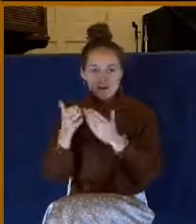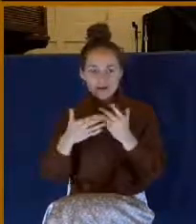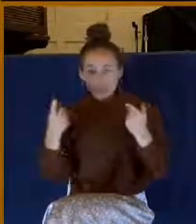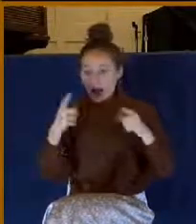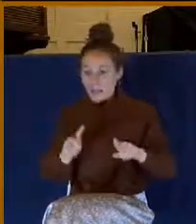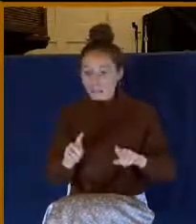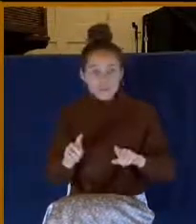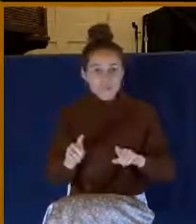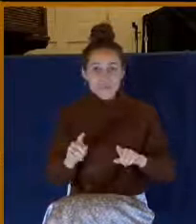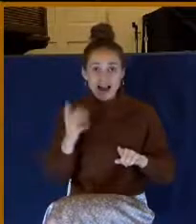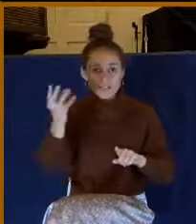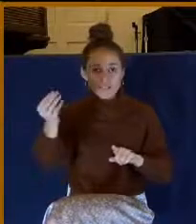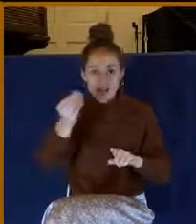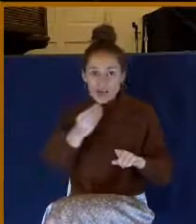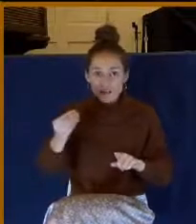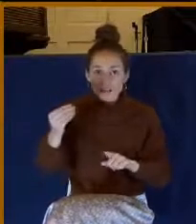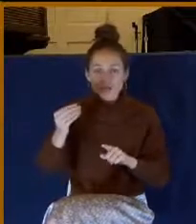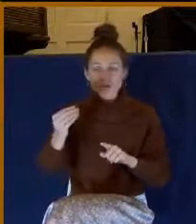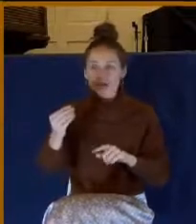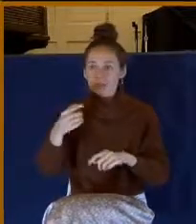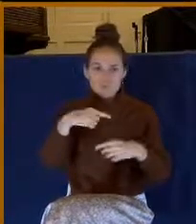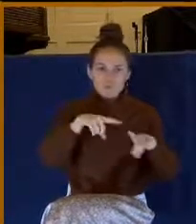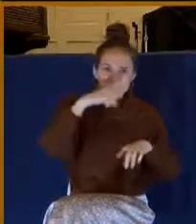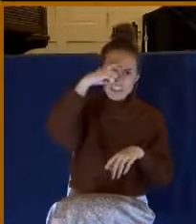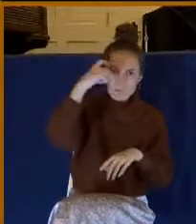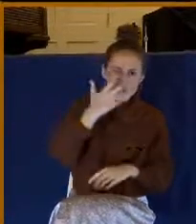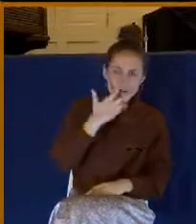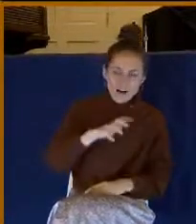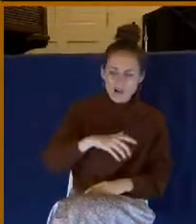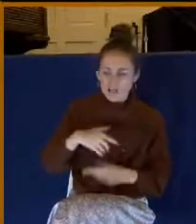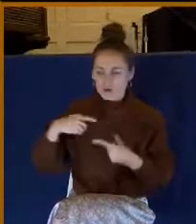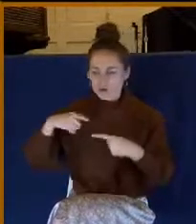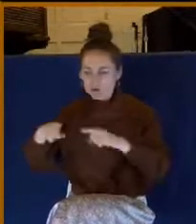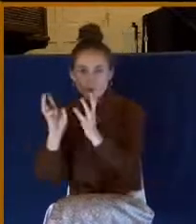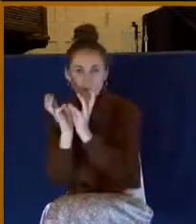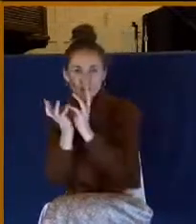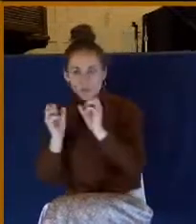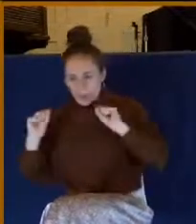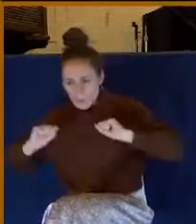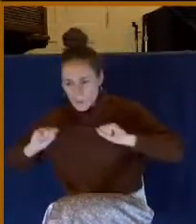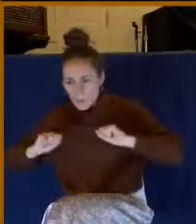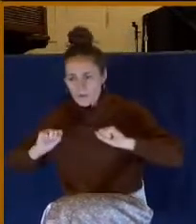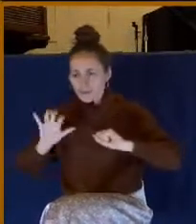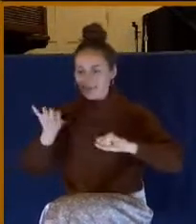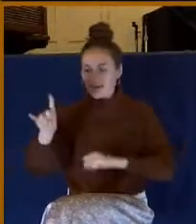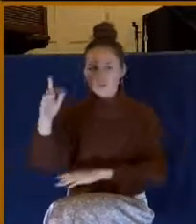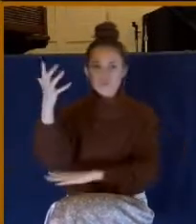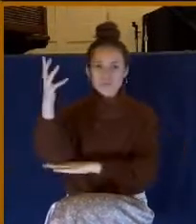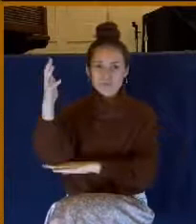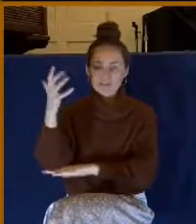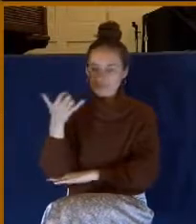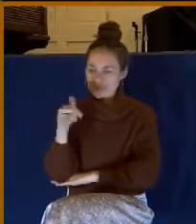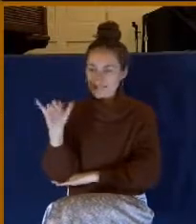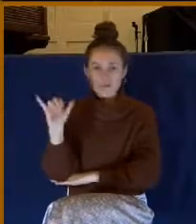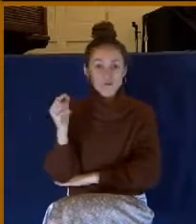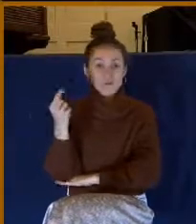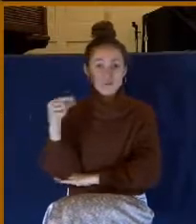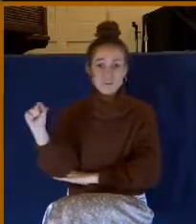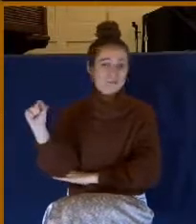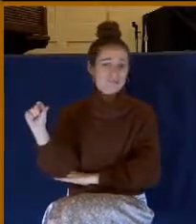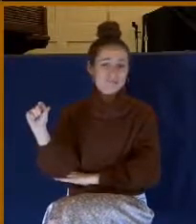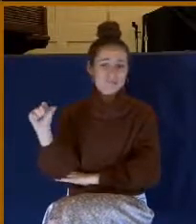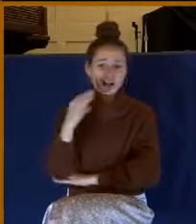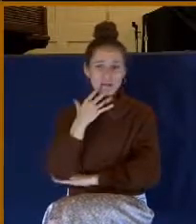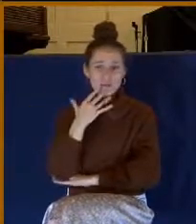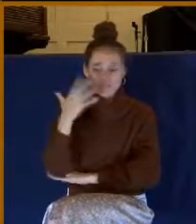always green. In the heat of summer, in the cold of winter, it doesn't matter. The tree is always green. And that's the